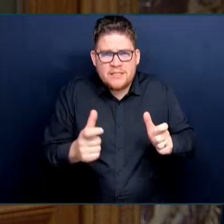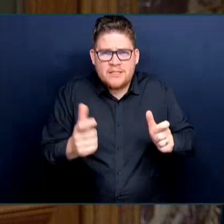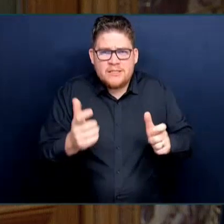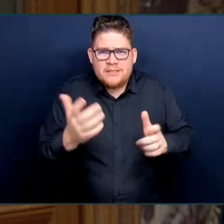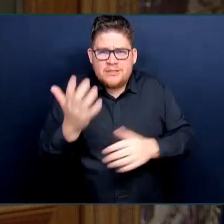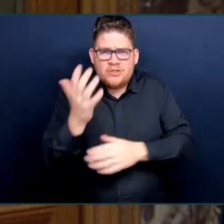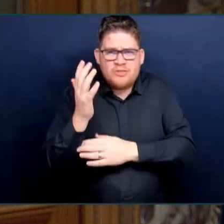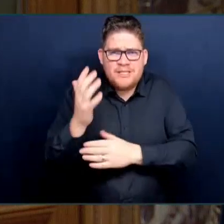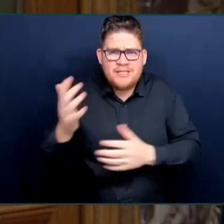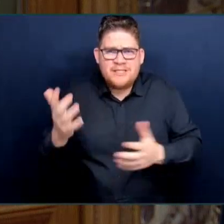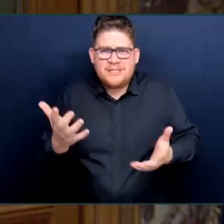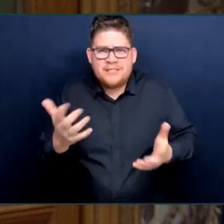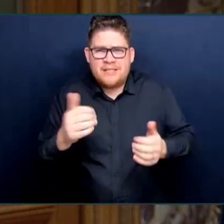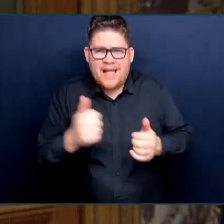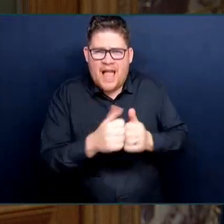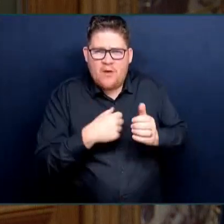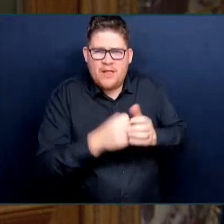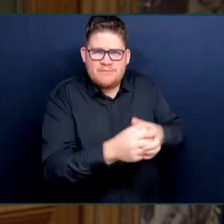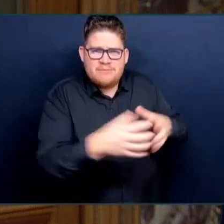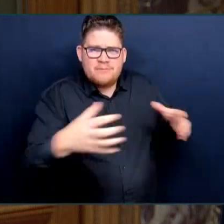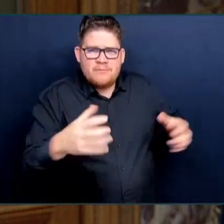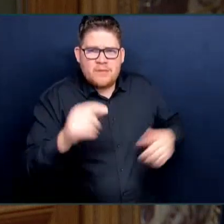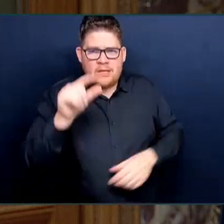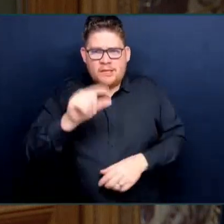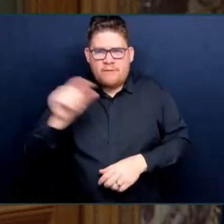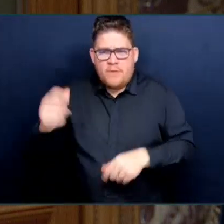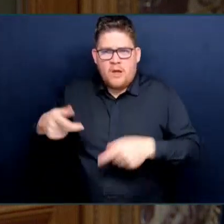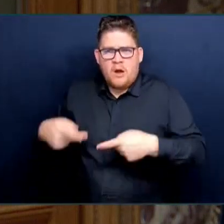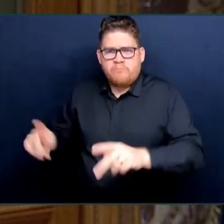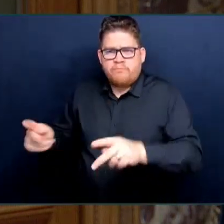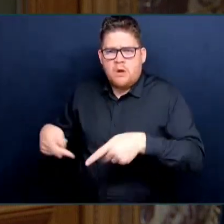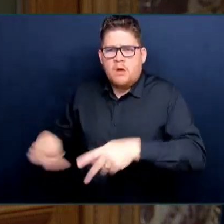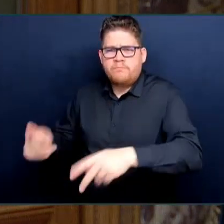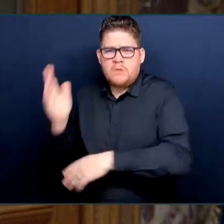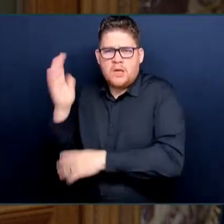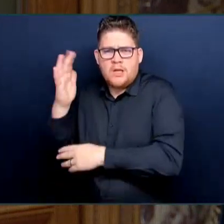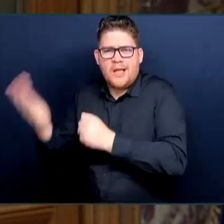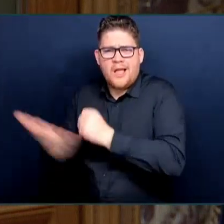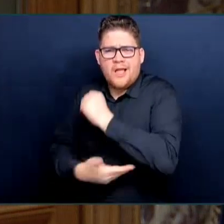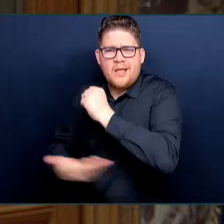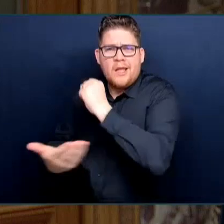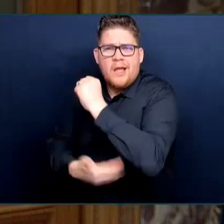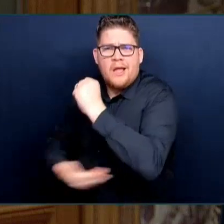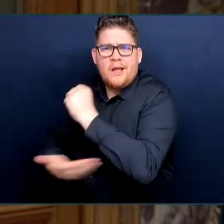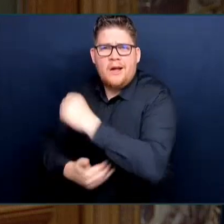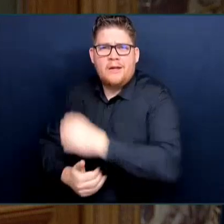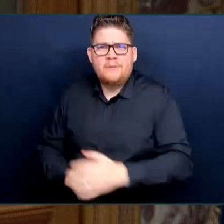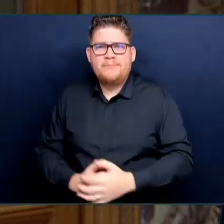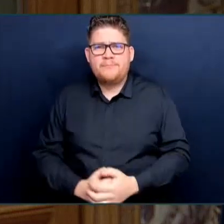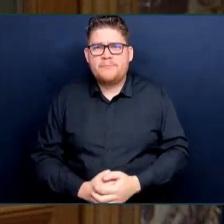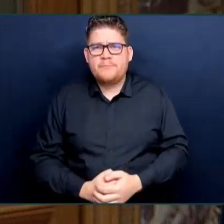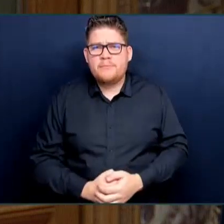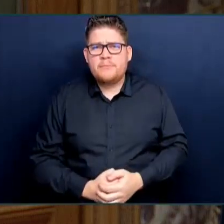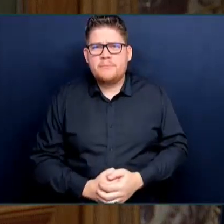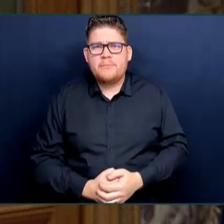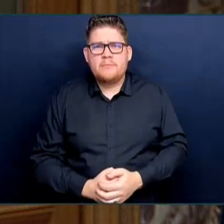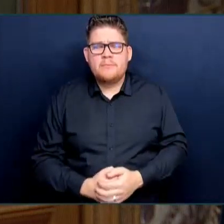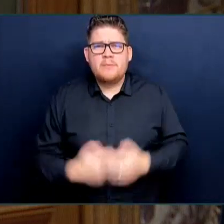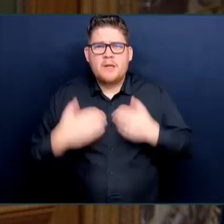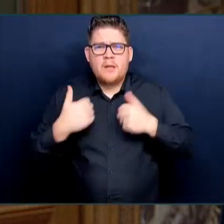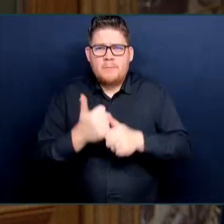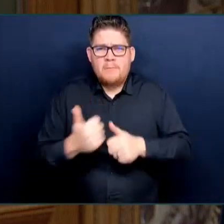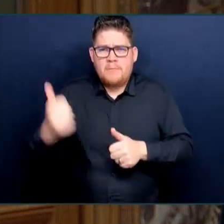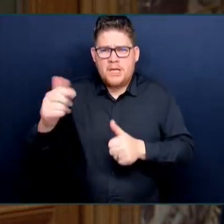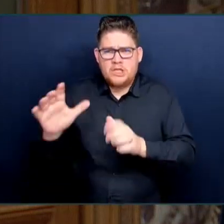Federal Minister of Environment and Climate Change, Stephen Gilbeau, is now recommending an emergency order to protect spotted owls because B